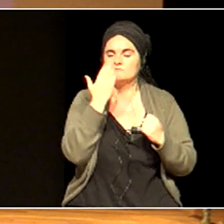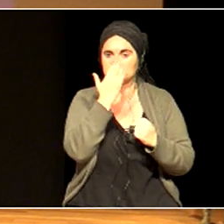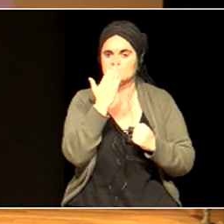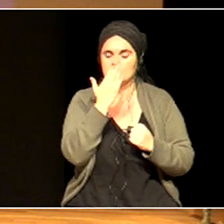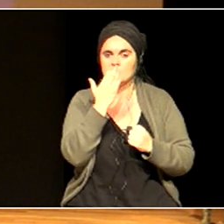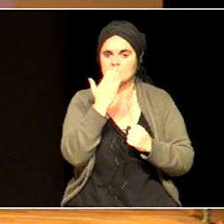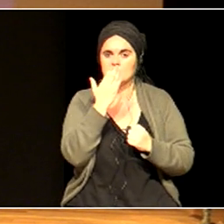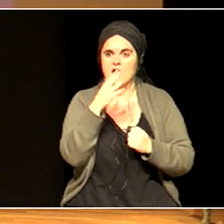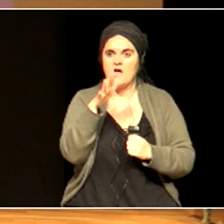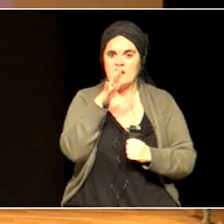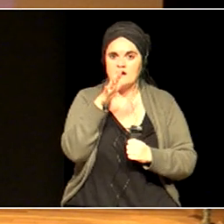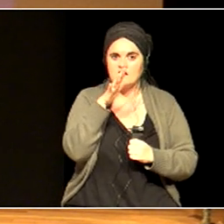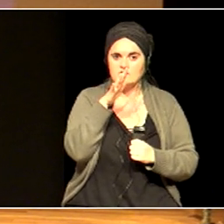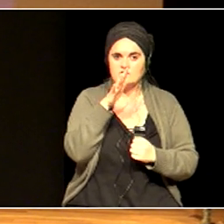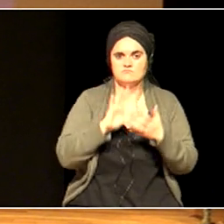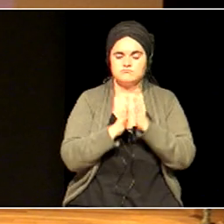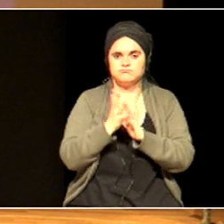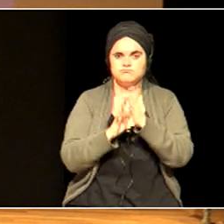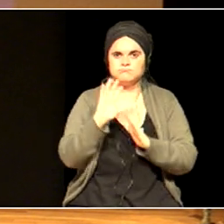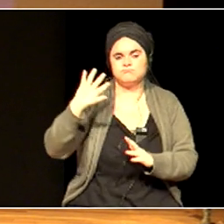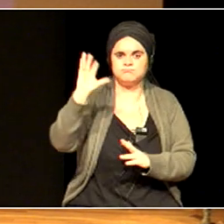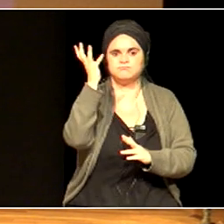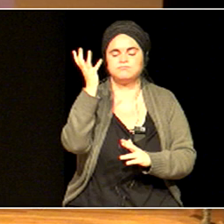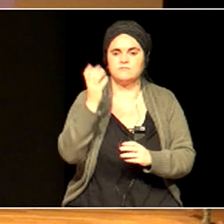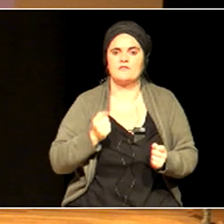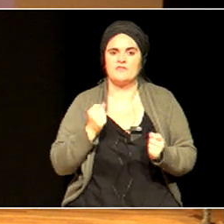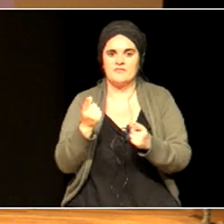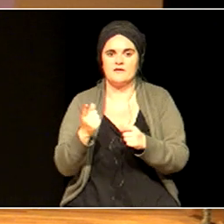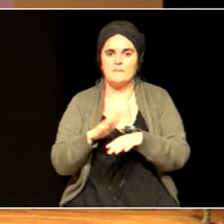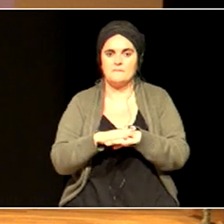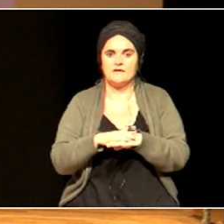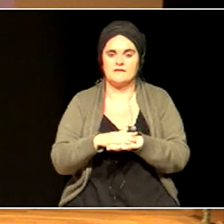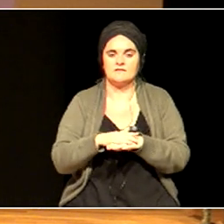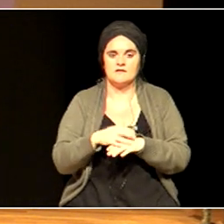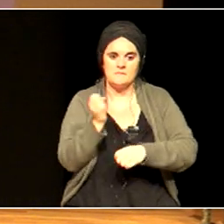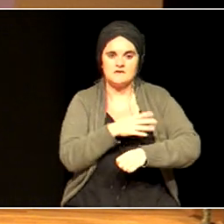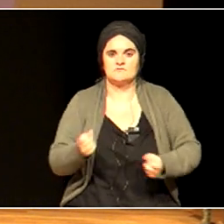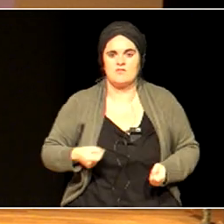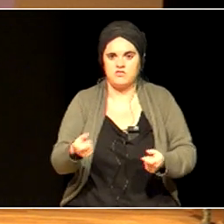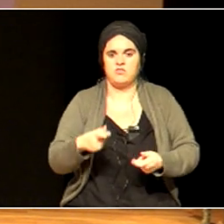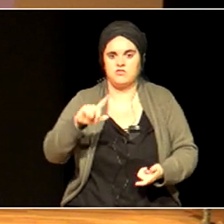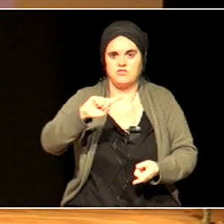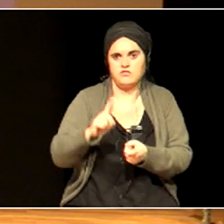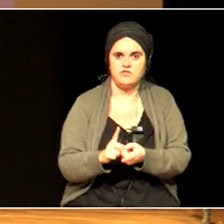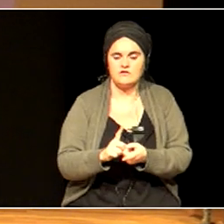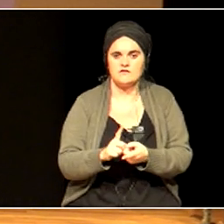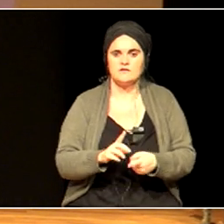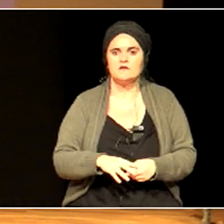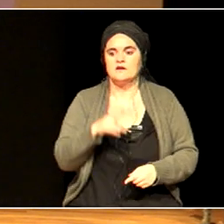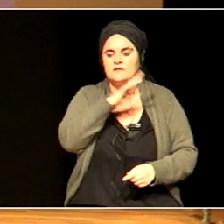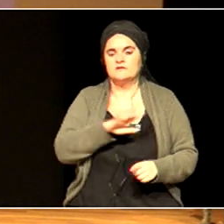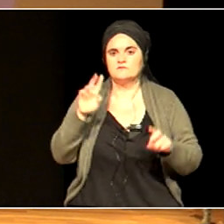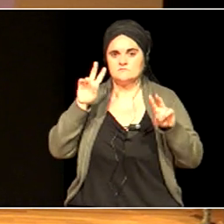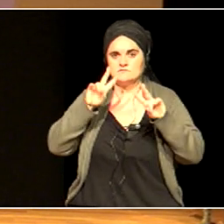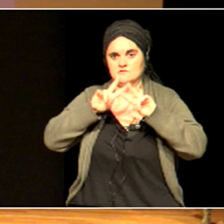The school contributes to the reduction of waste. Children investigate the importance of water.